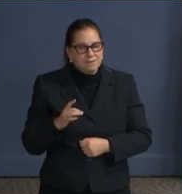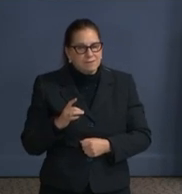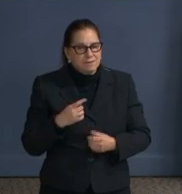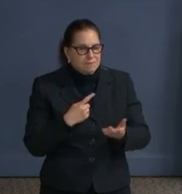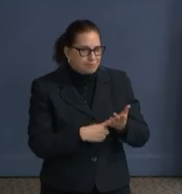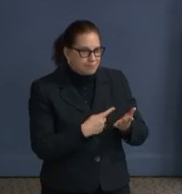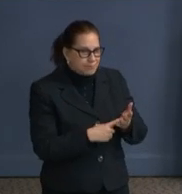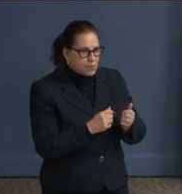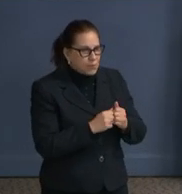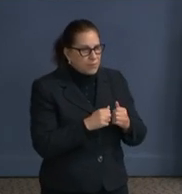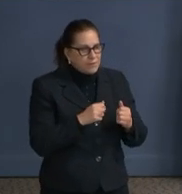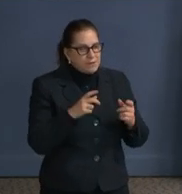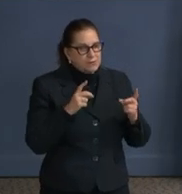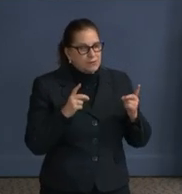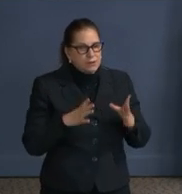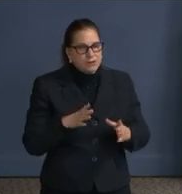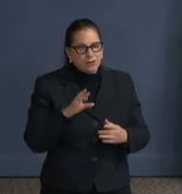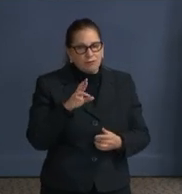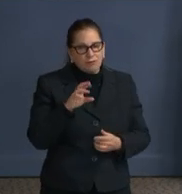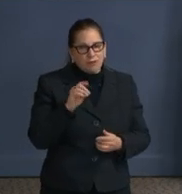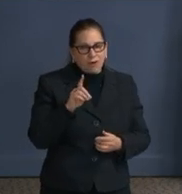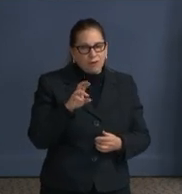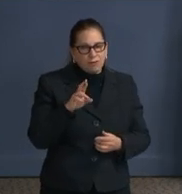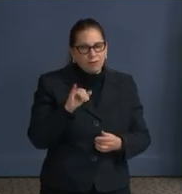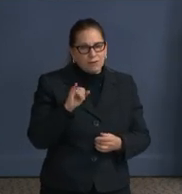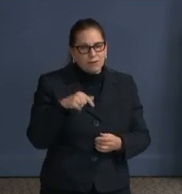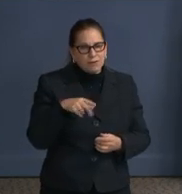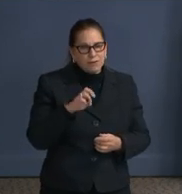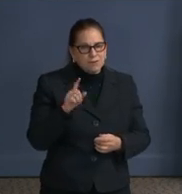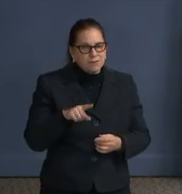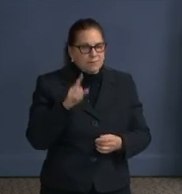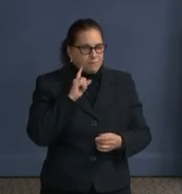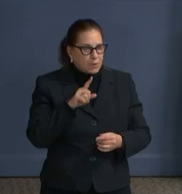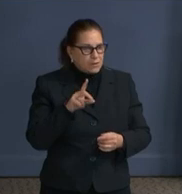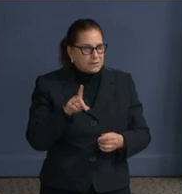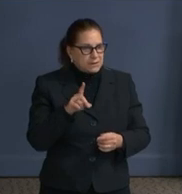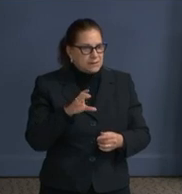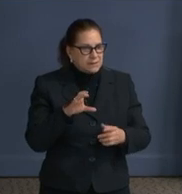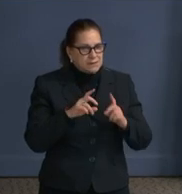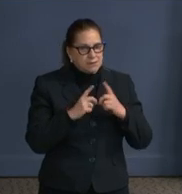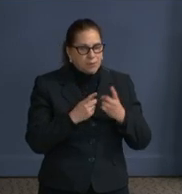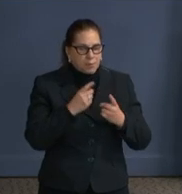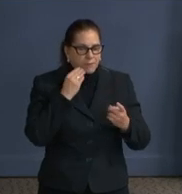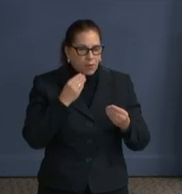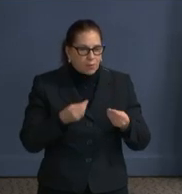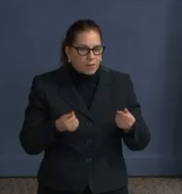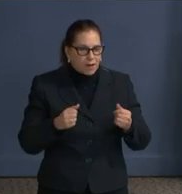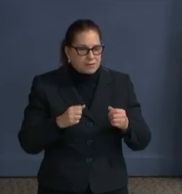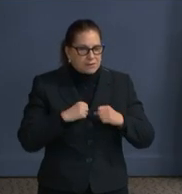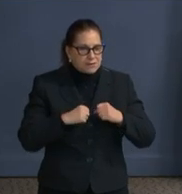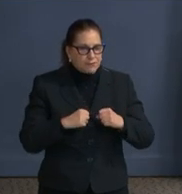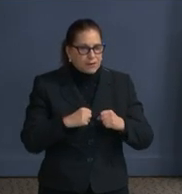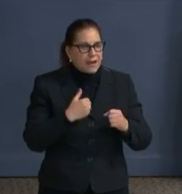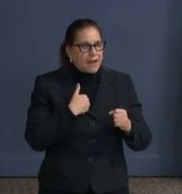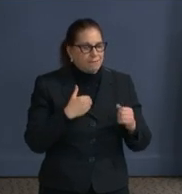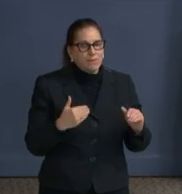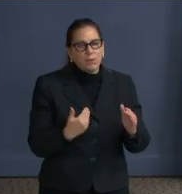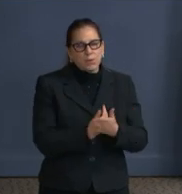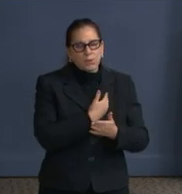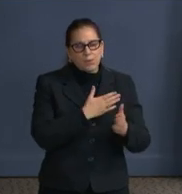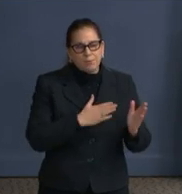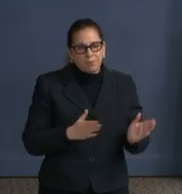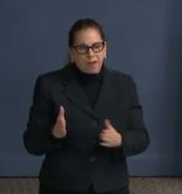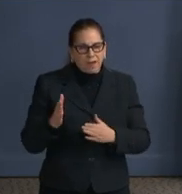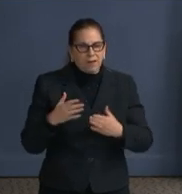Security Agency, to work on what I call a new posture. And we will have those